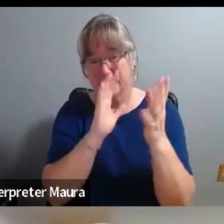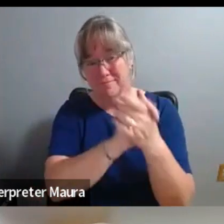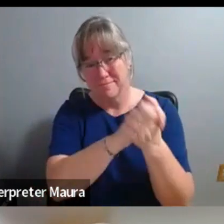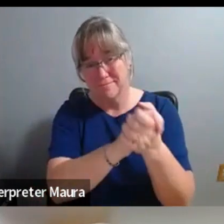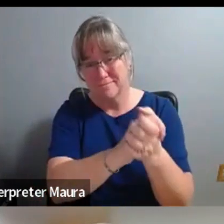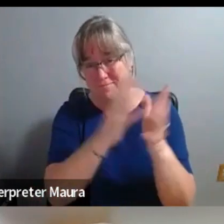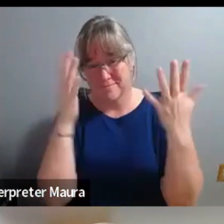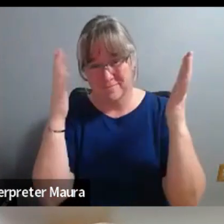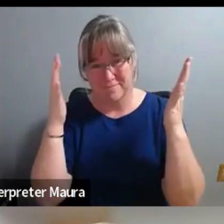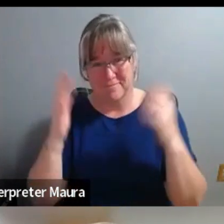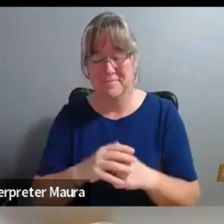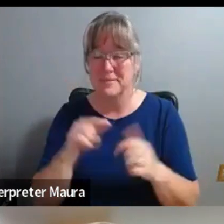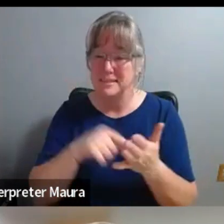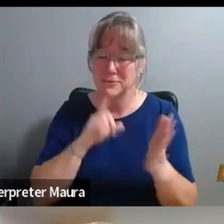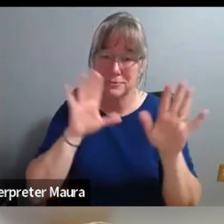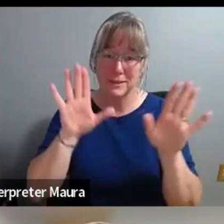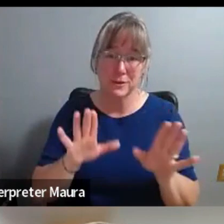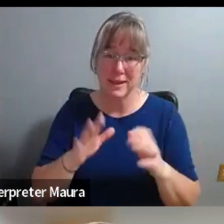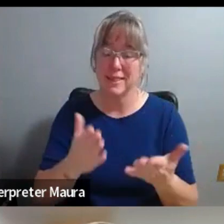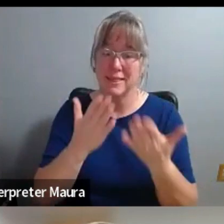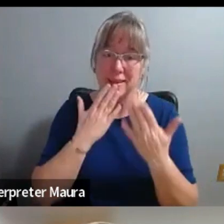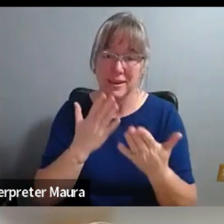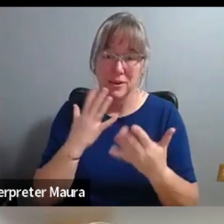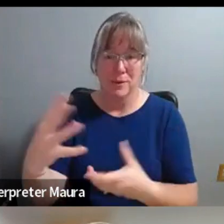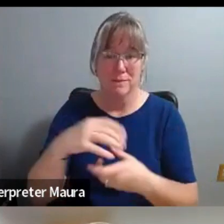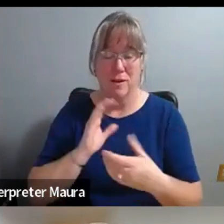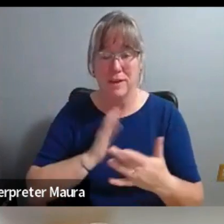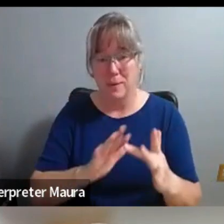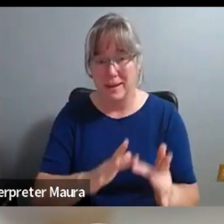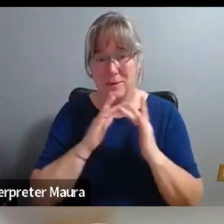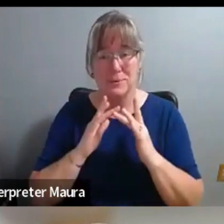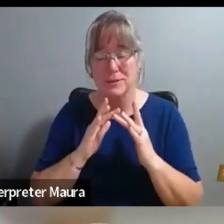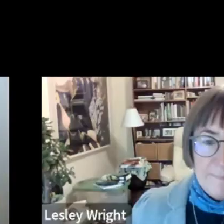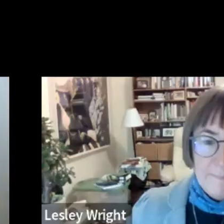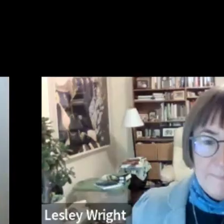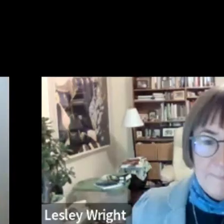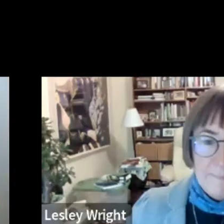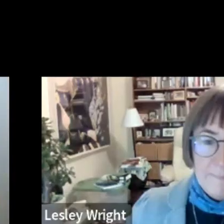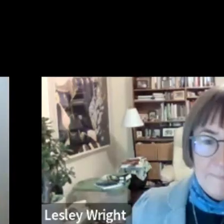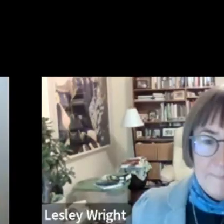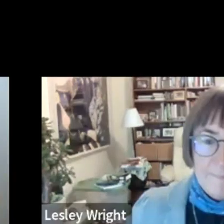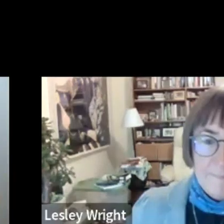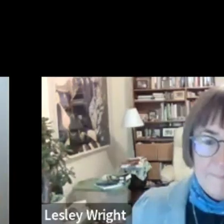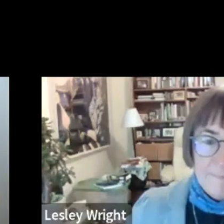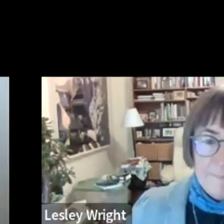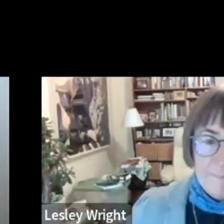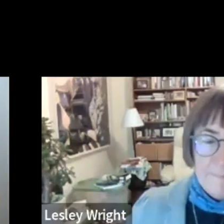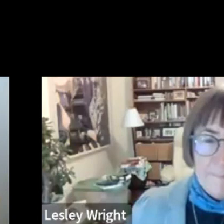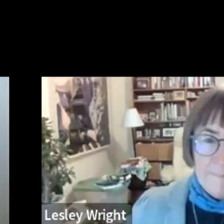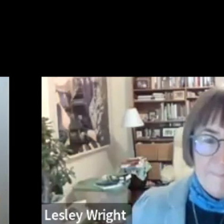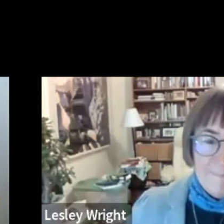This is so great. Uh, we're so glad to have you in our network and among our friends. So congratulations. Thank you.